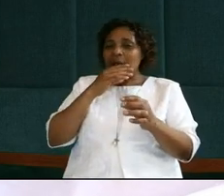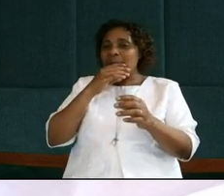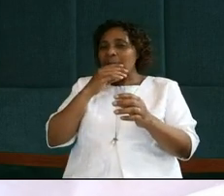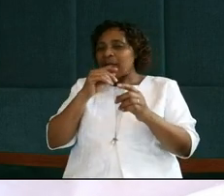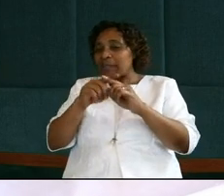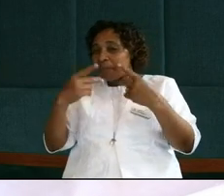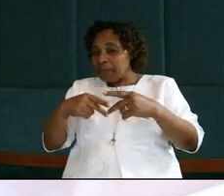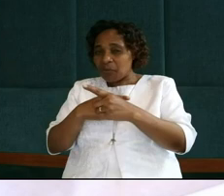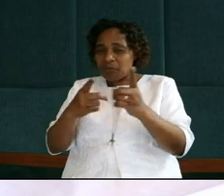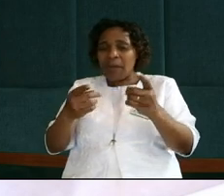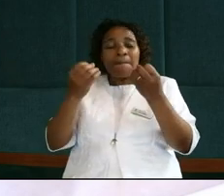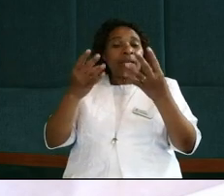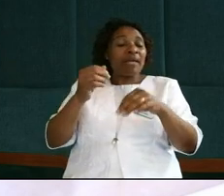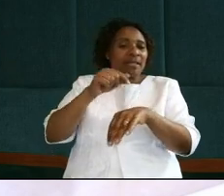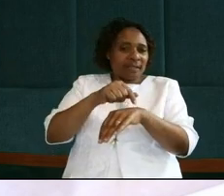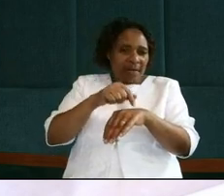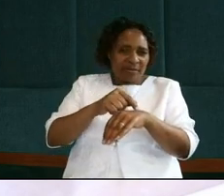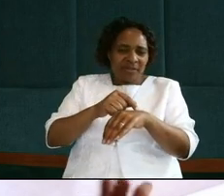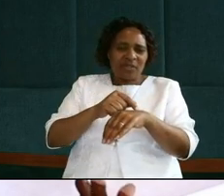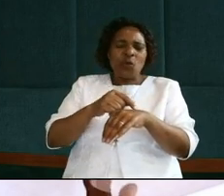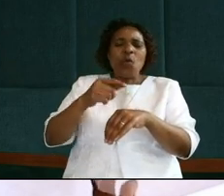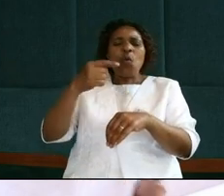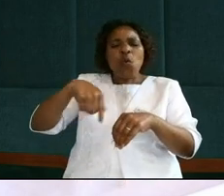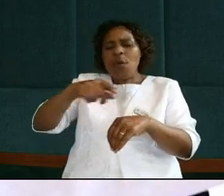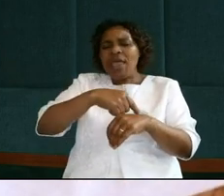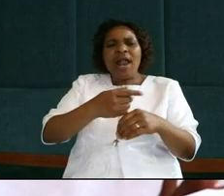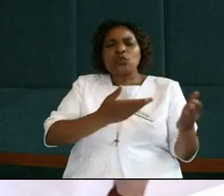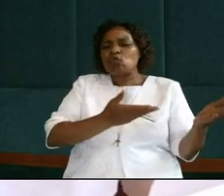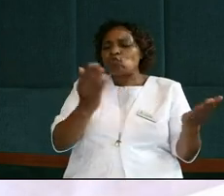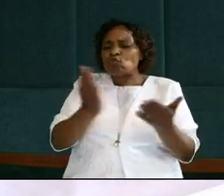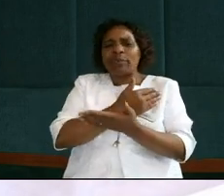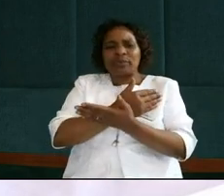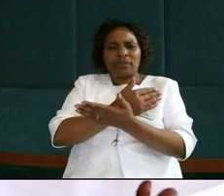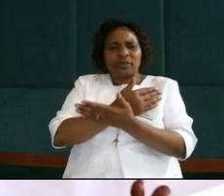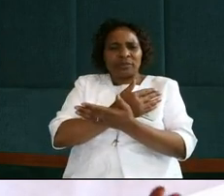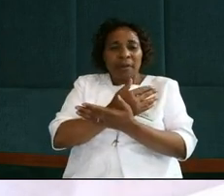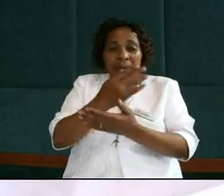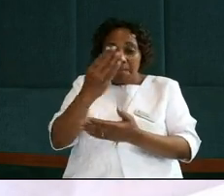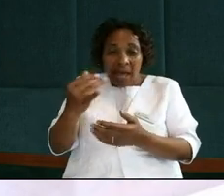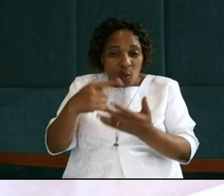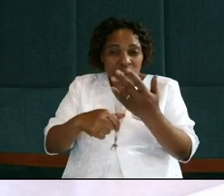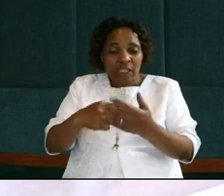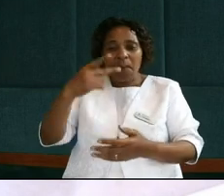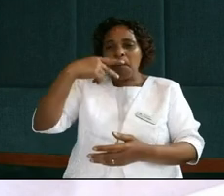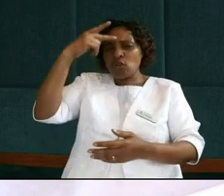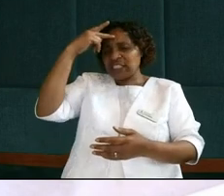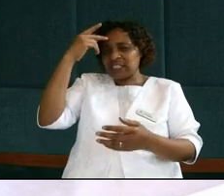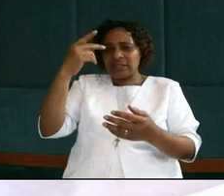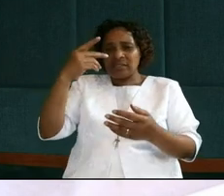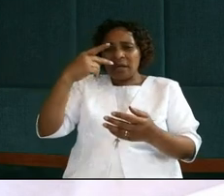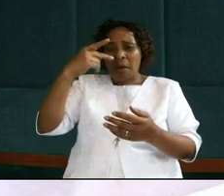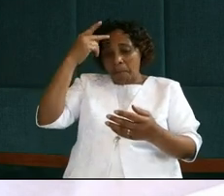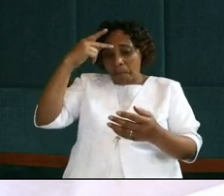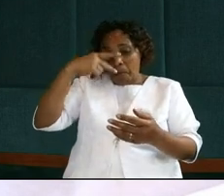people, most of times we are carried away by policies and procedures and structures, and